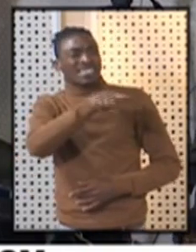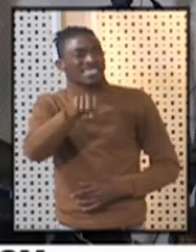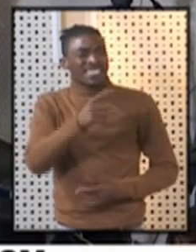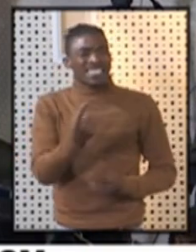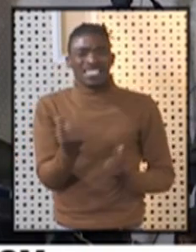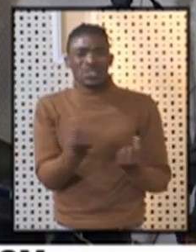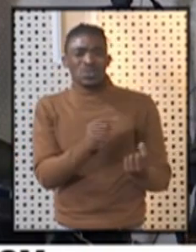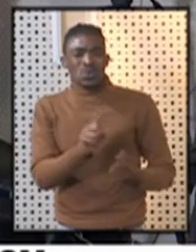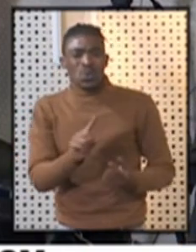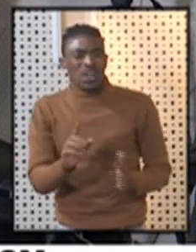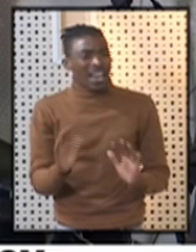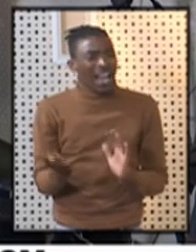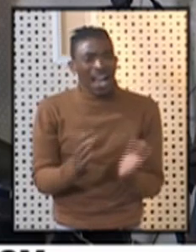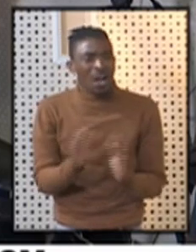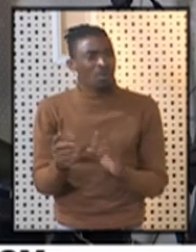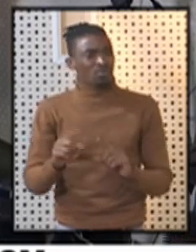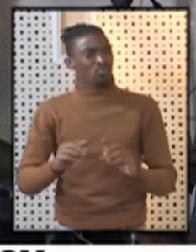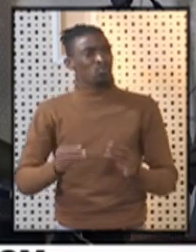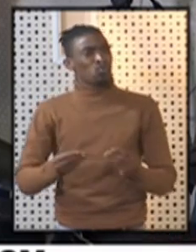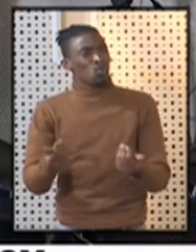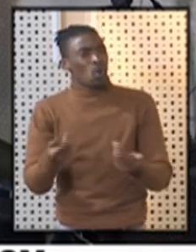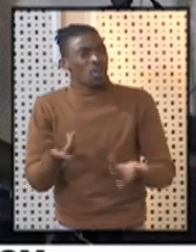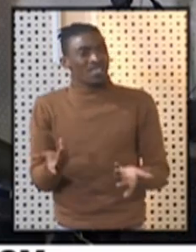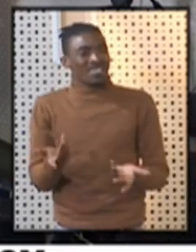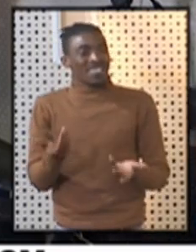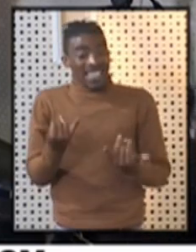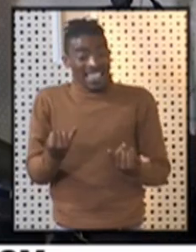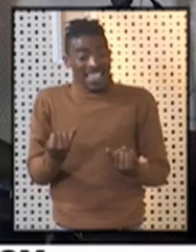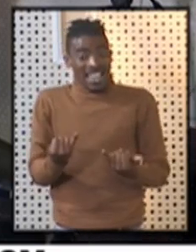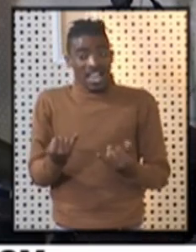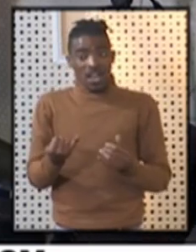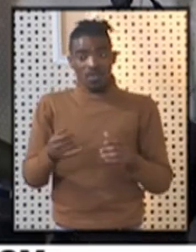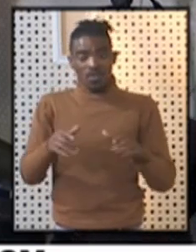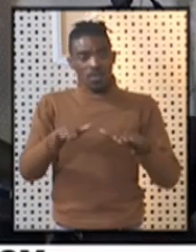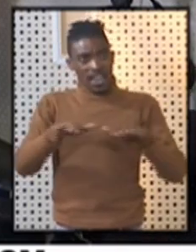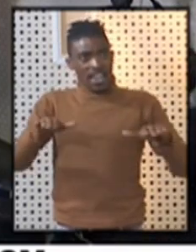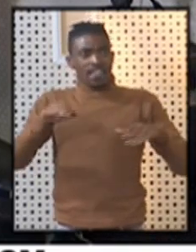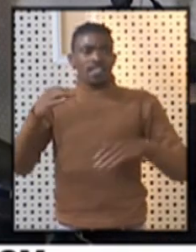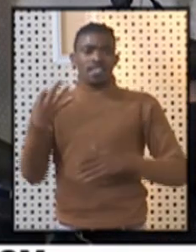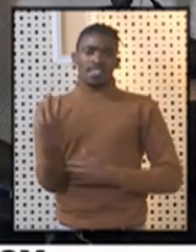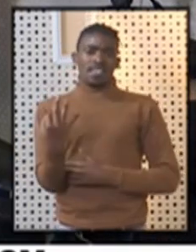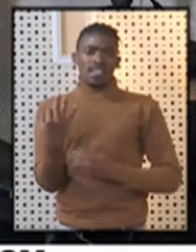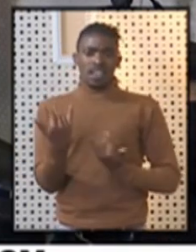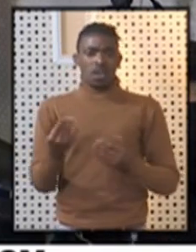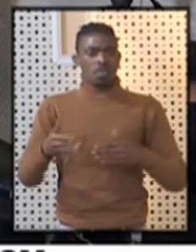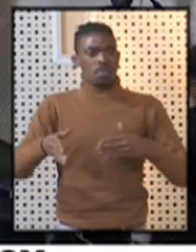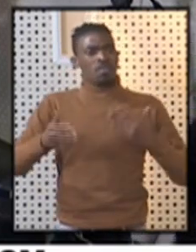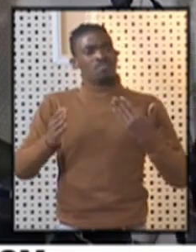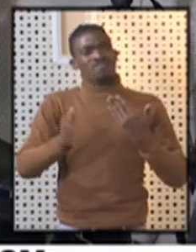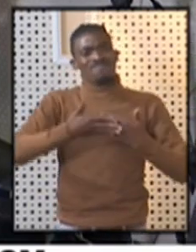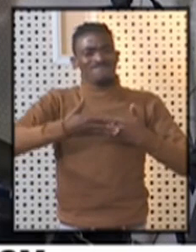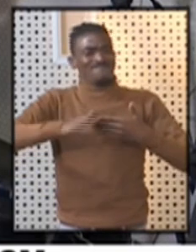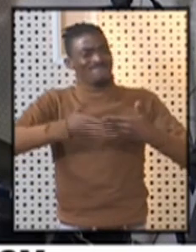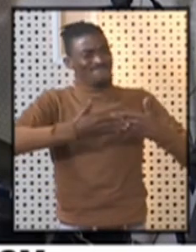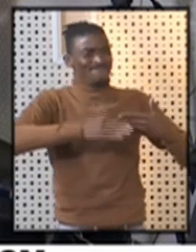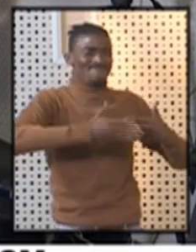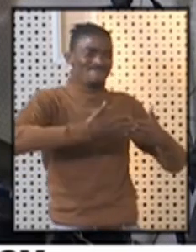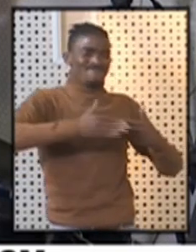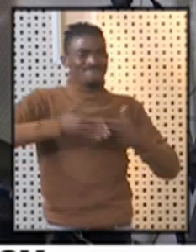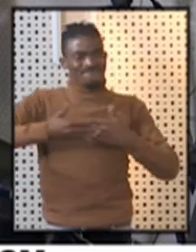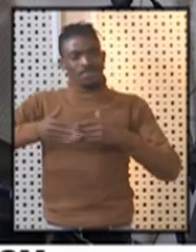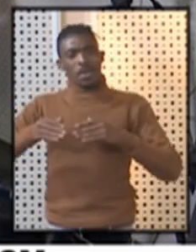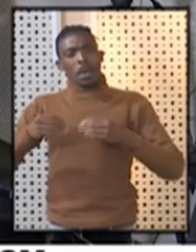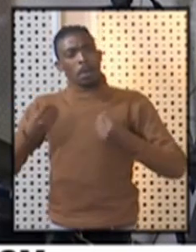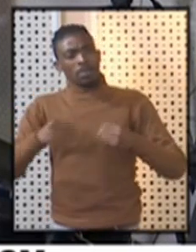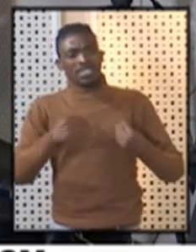interprovincial travel for hunters is banned. Hunting activities are seen as a leisure activity and not as a way